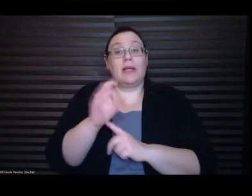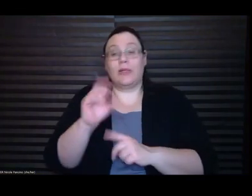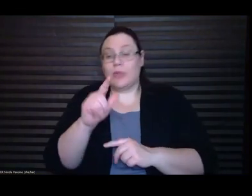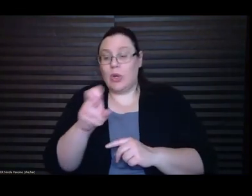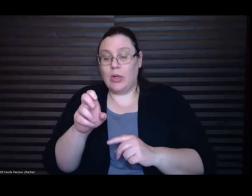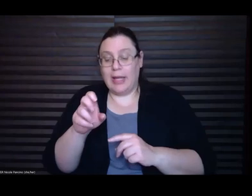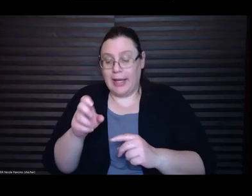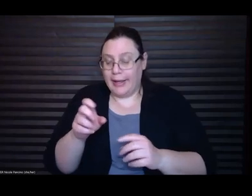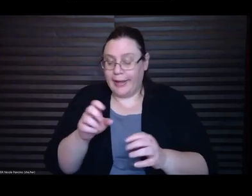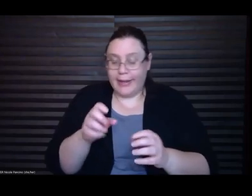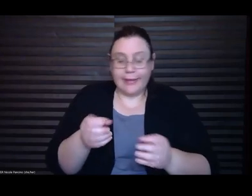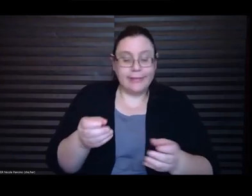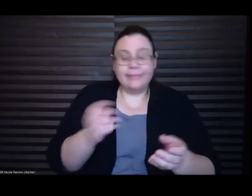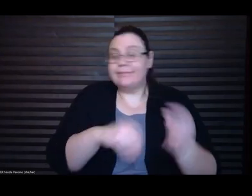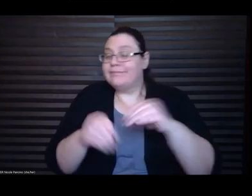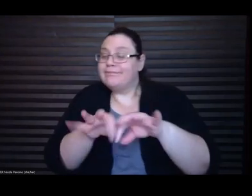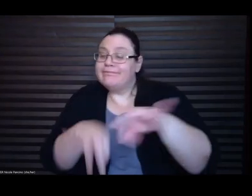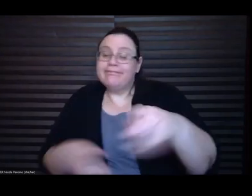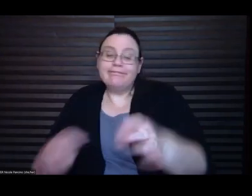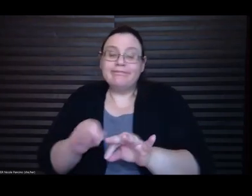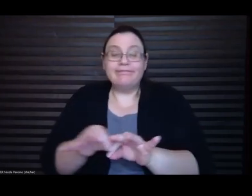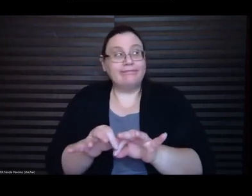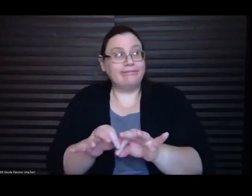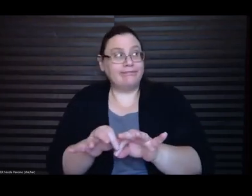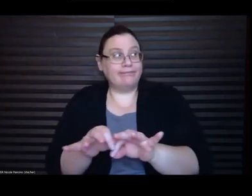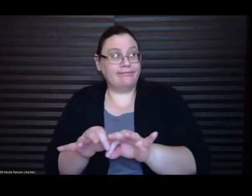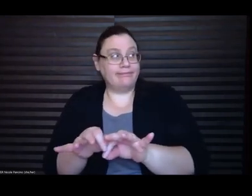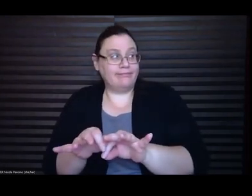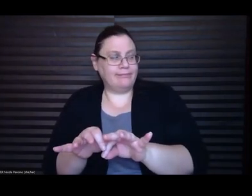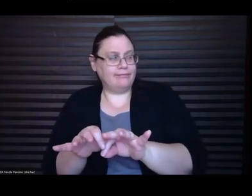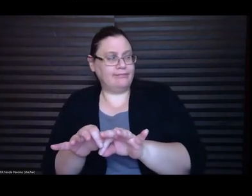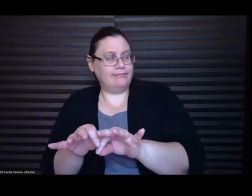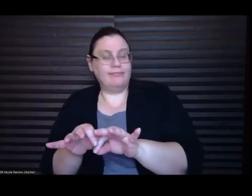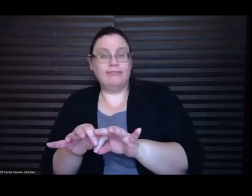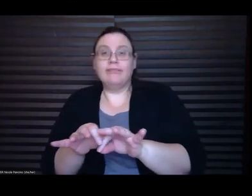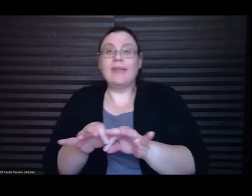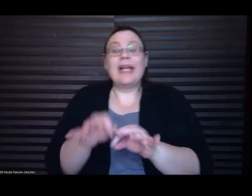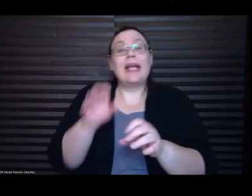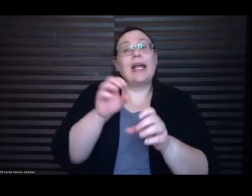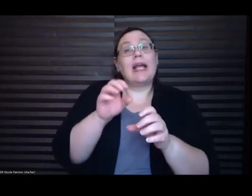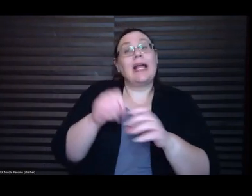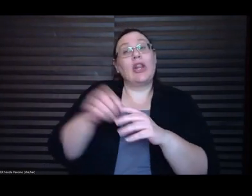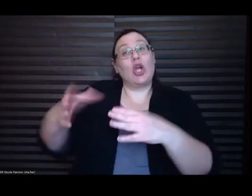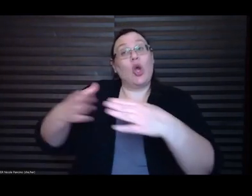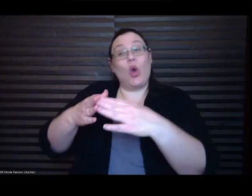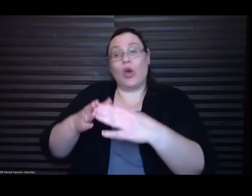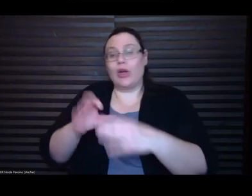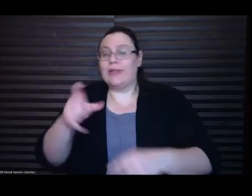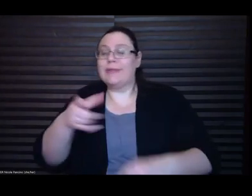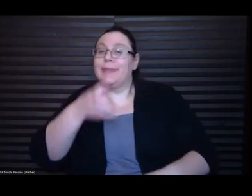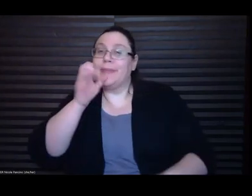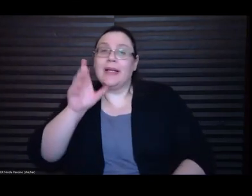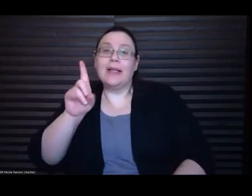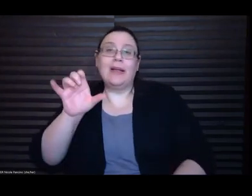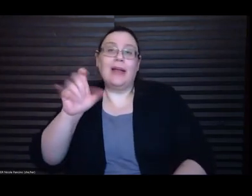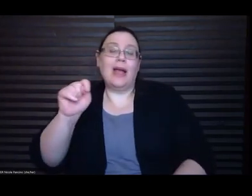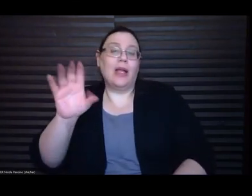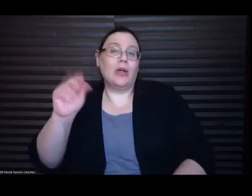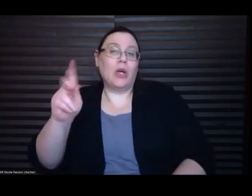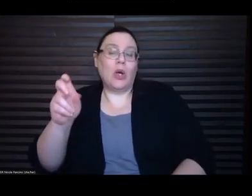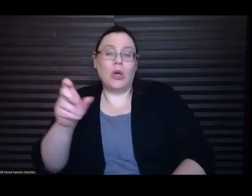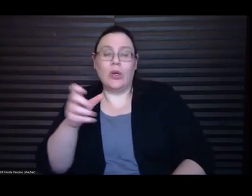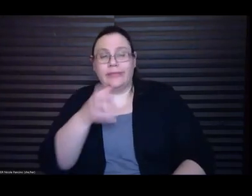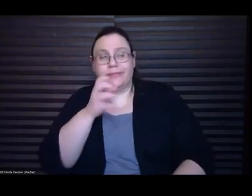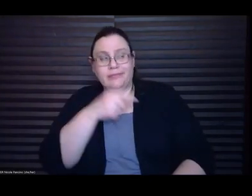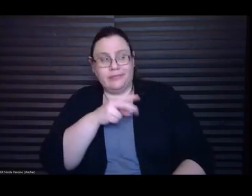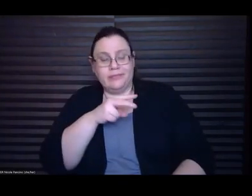From her desk in the corner, Crystal sipped her Diet Coke and watched. Colette's bad temper was democratic in its reach and when it wasn't